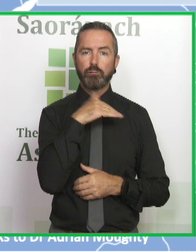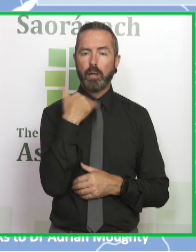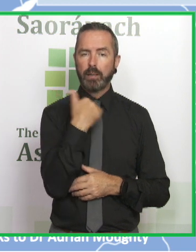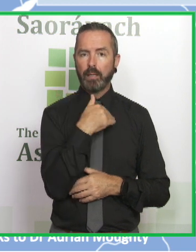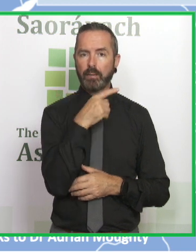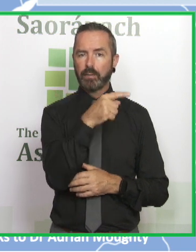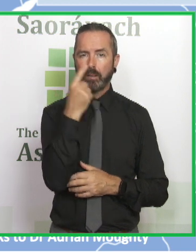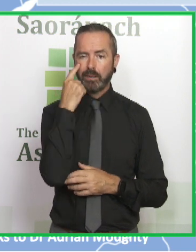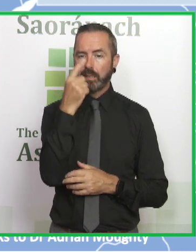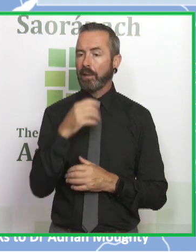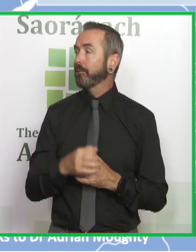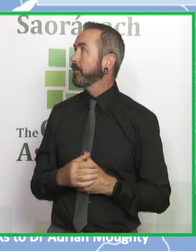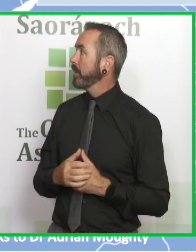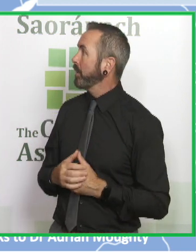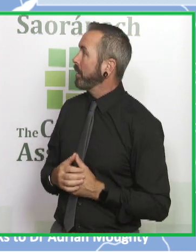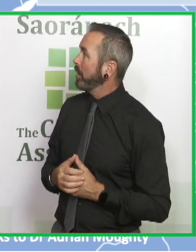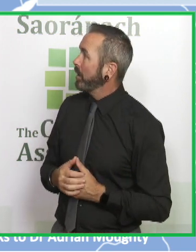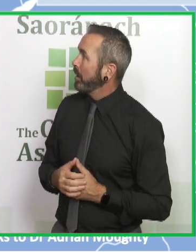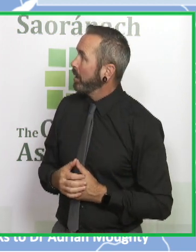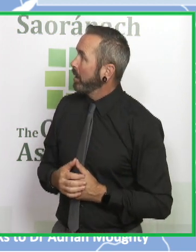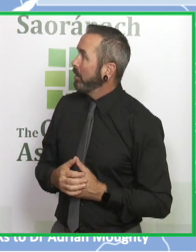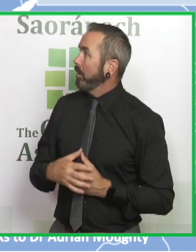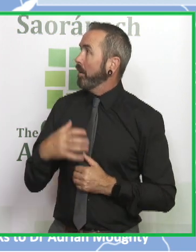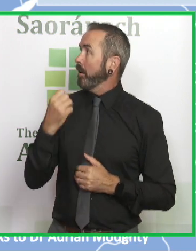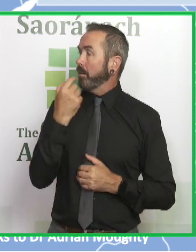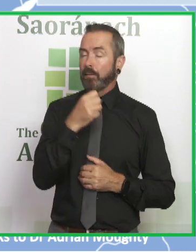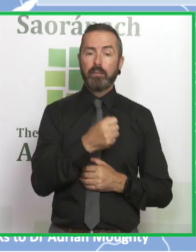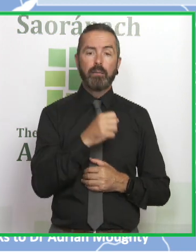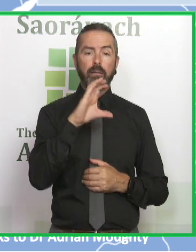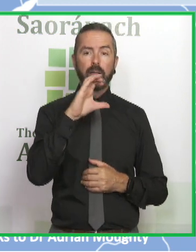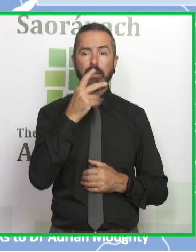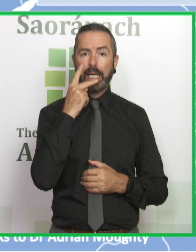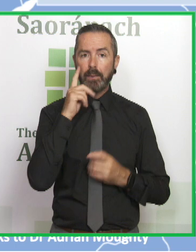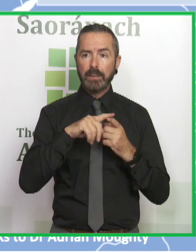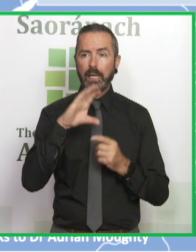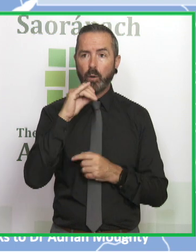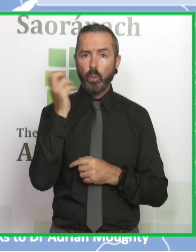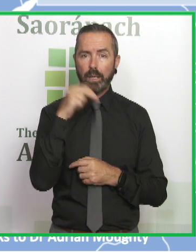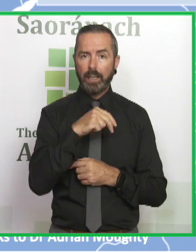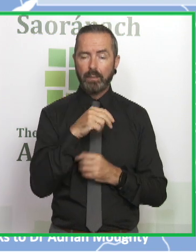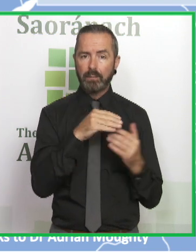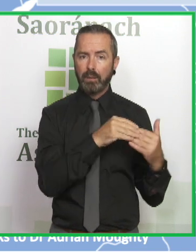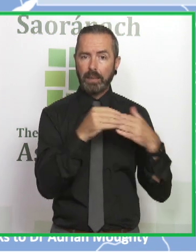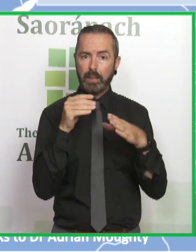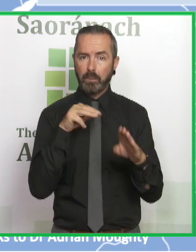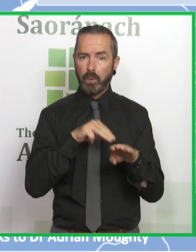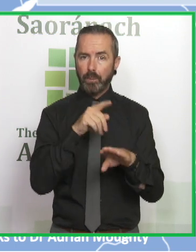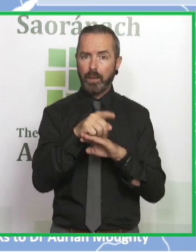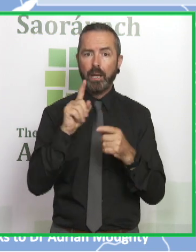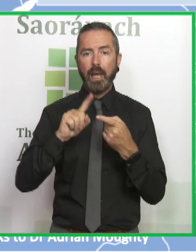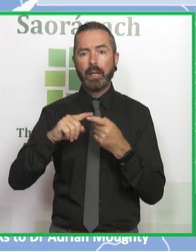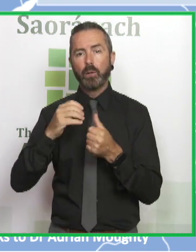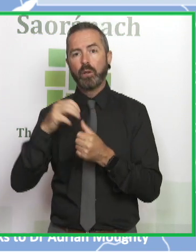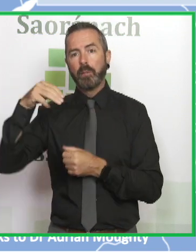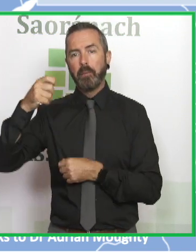which there, as you can see, has cannabis and cocaine are the leading issues there. And then the Matter Hospital, which, as you can see, is one of the